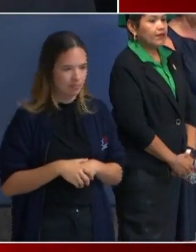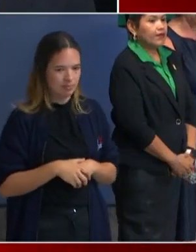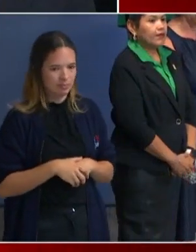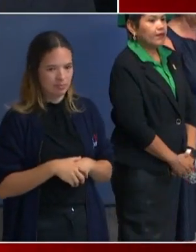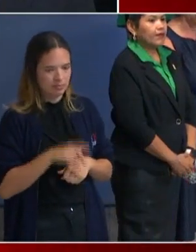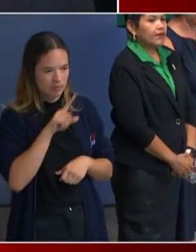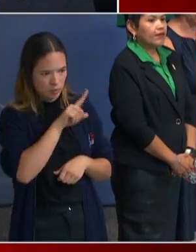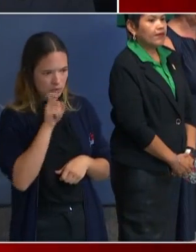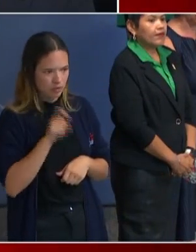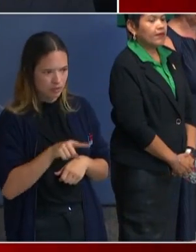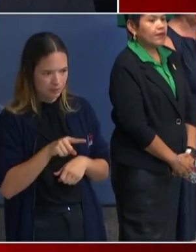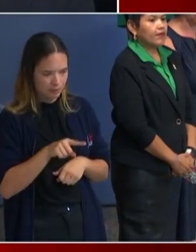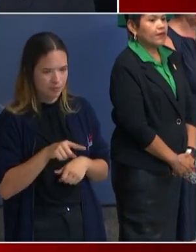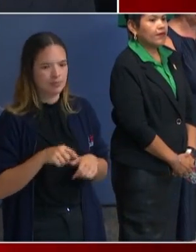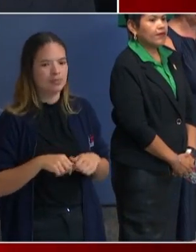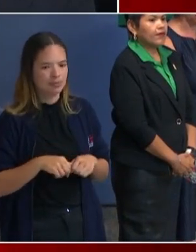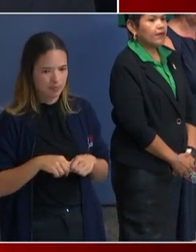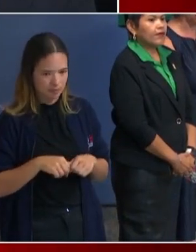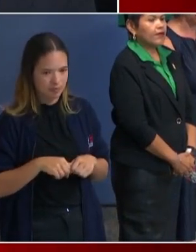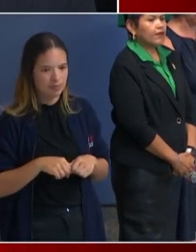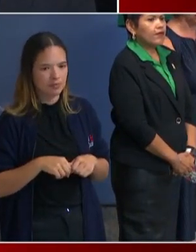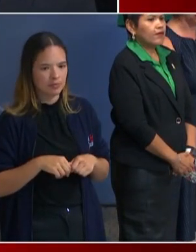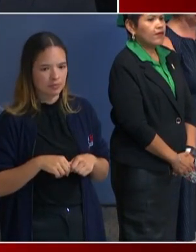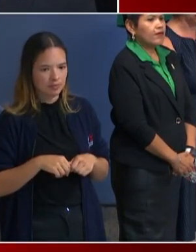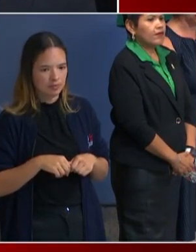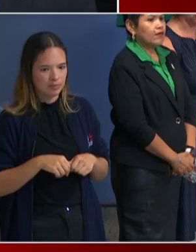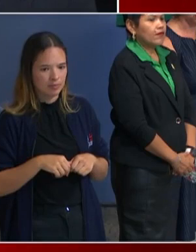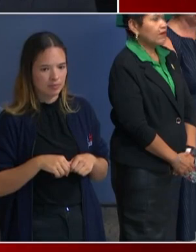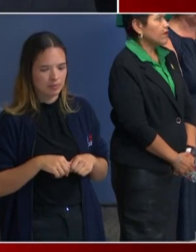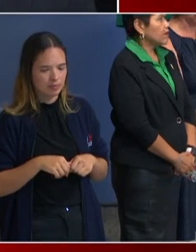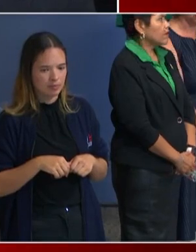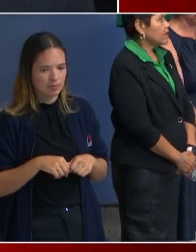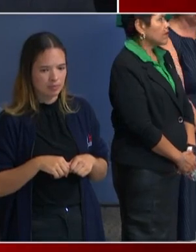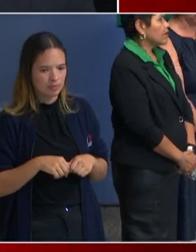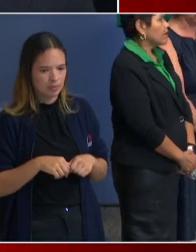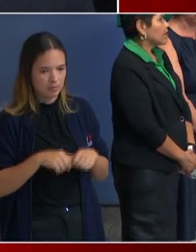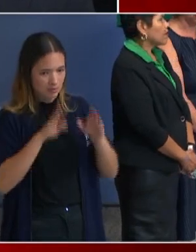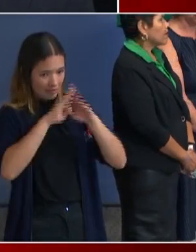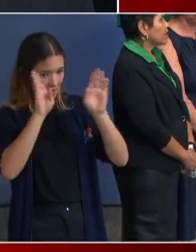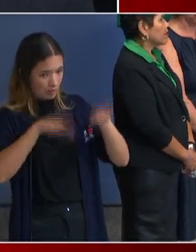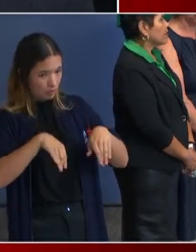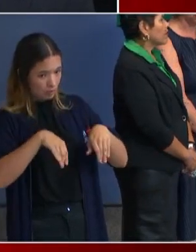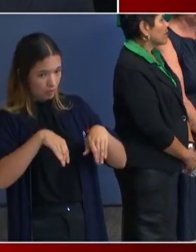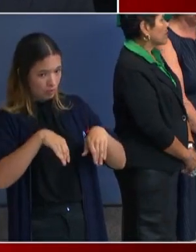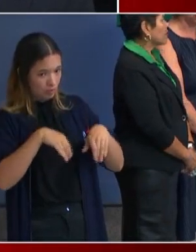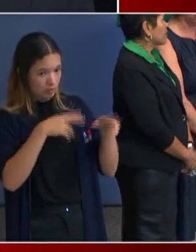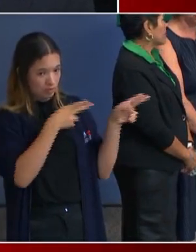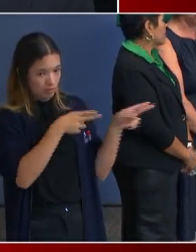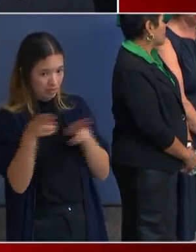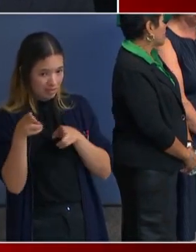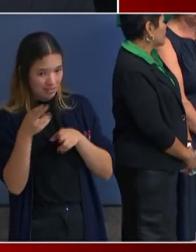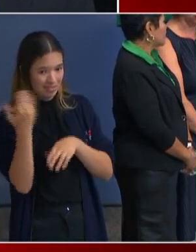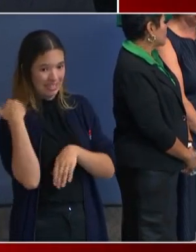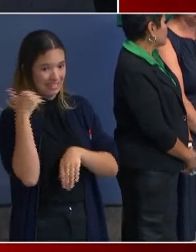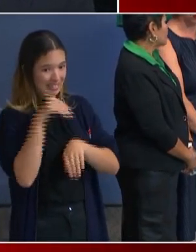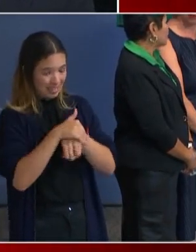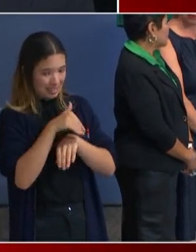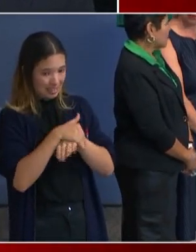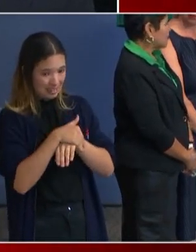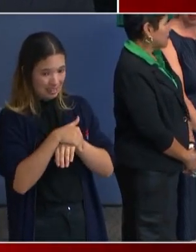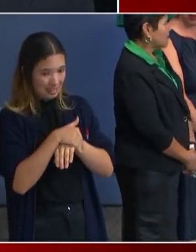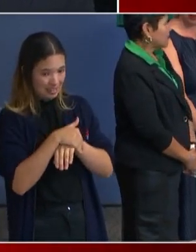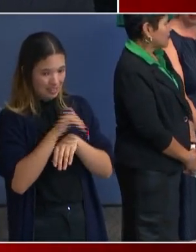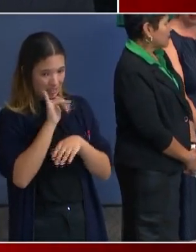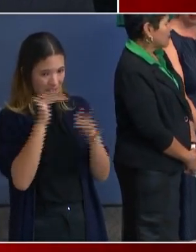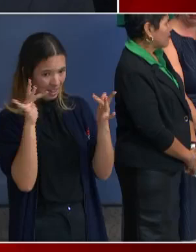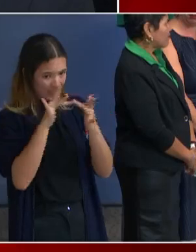home was shot up last night. He tweeted it out. Have you been in contact with him? And what's your response to the gun violence that's going on in